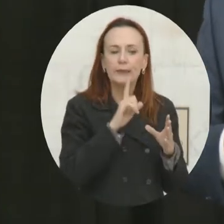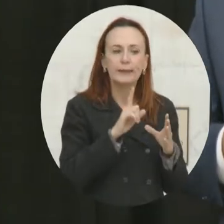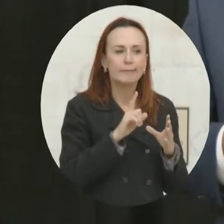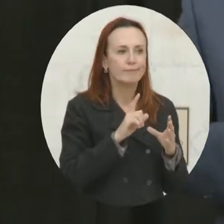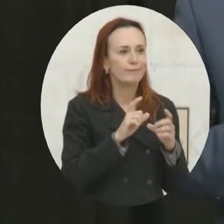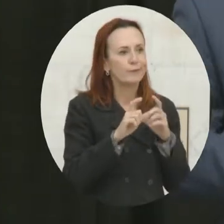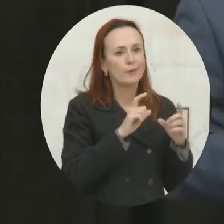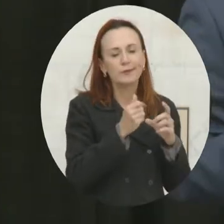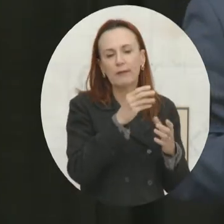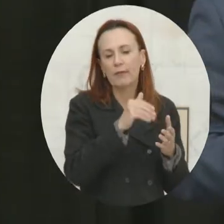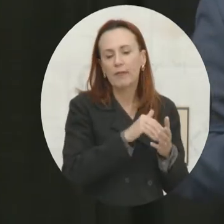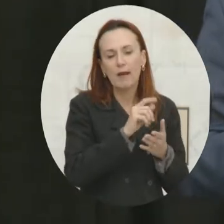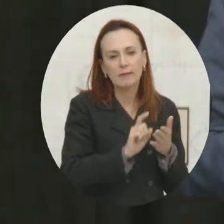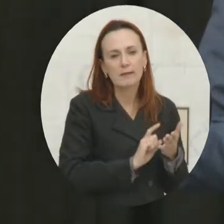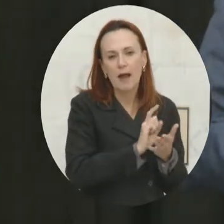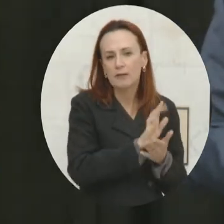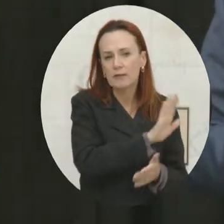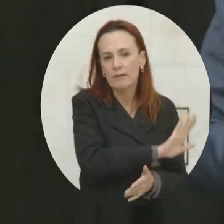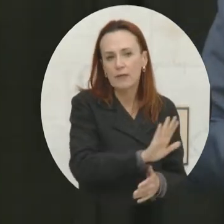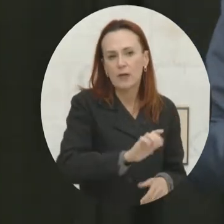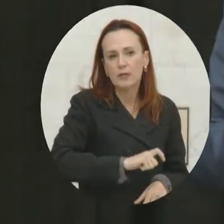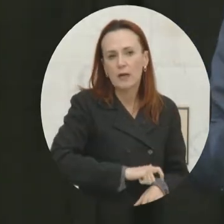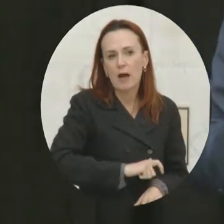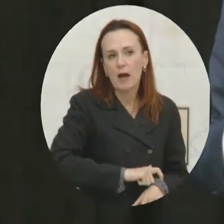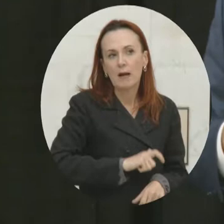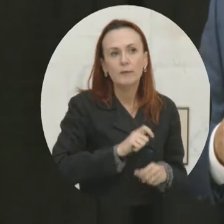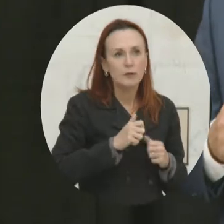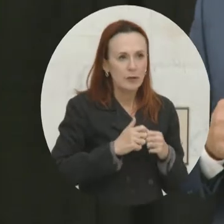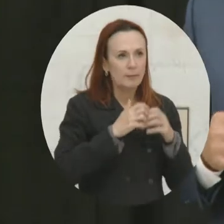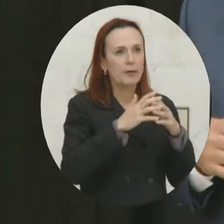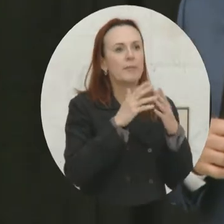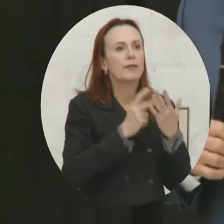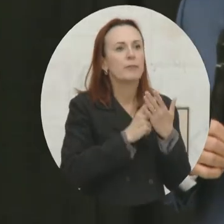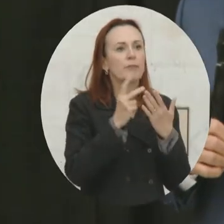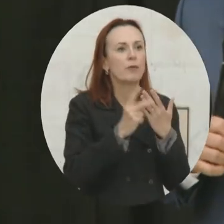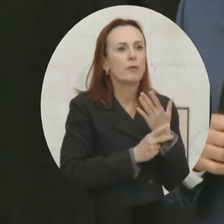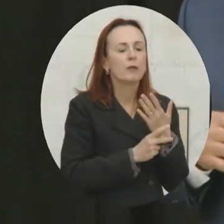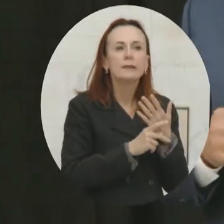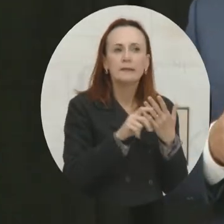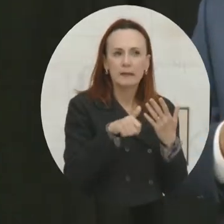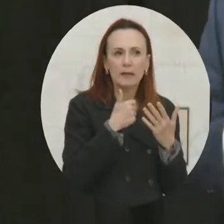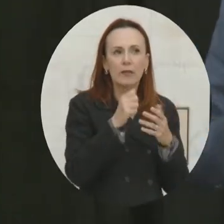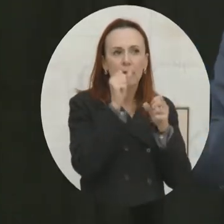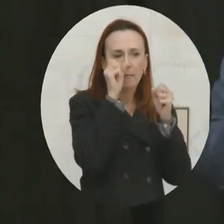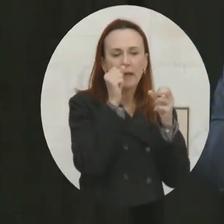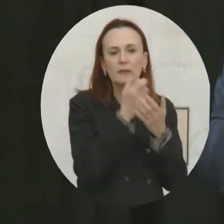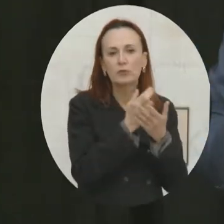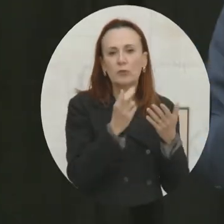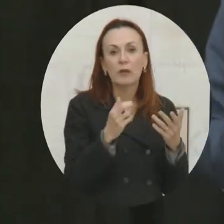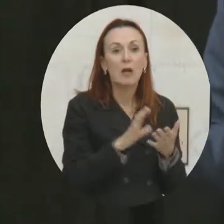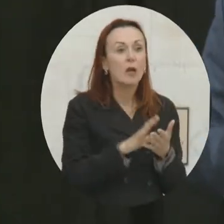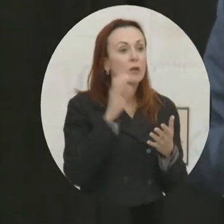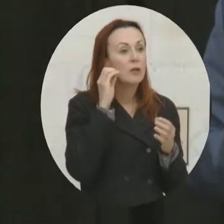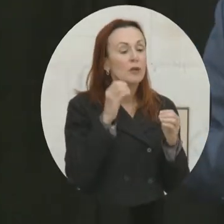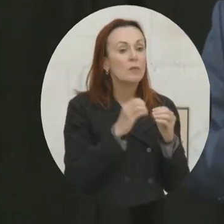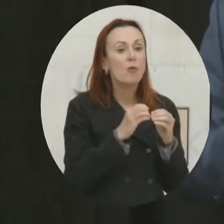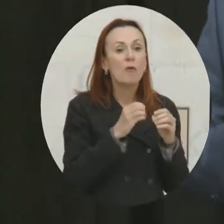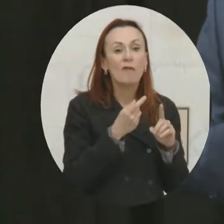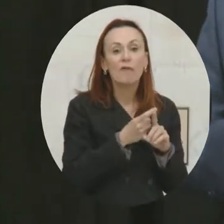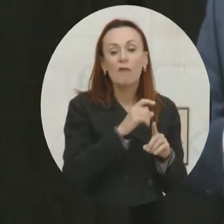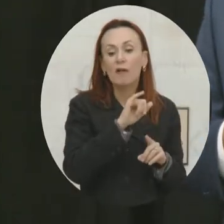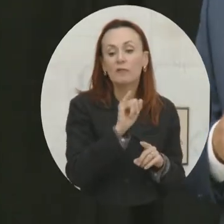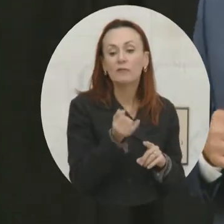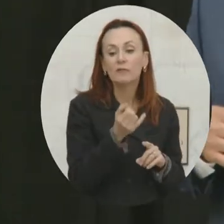literally thousands of hours of their time to help implement this program. So that's another amazing resource. I mean, I learn more from Joni Van Ryn every